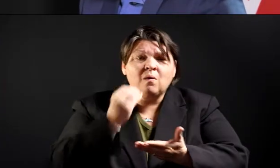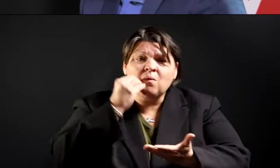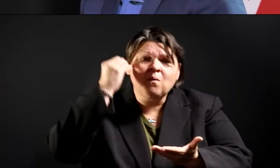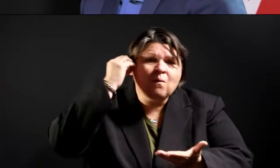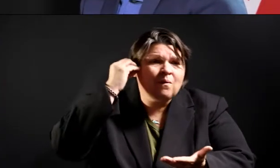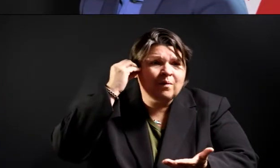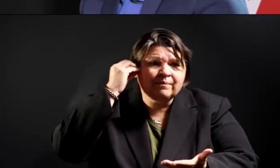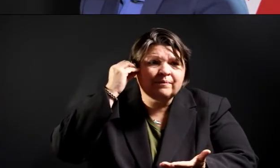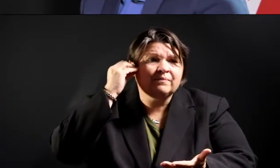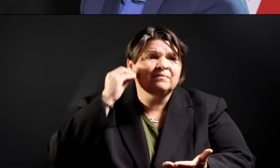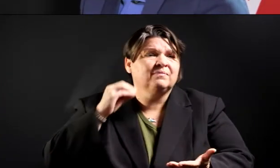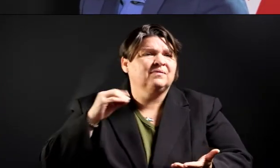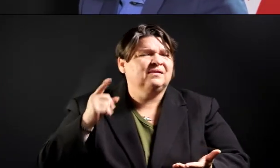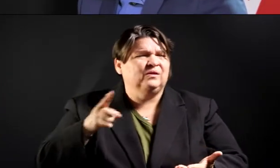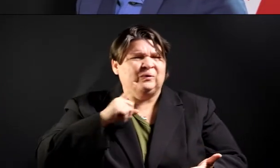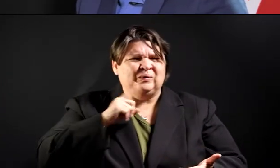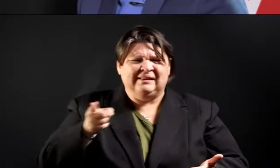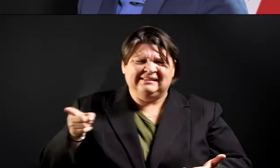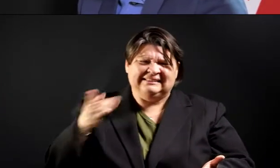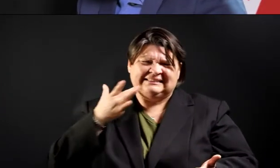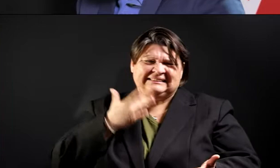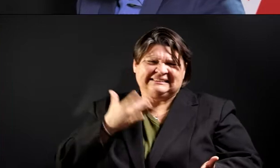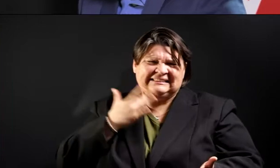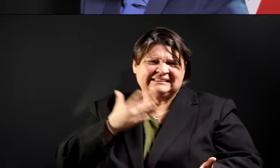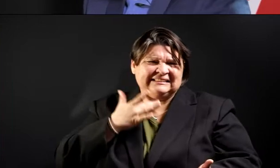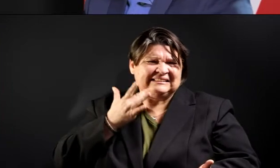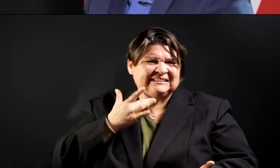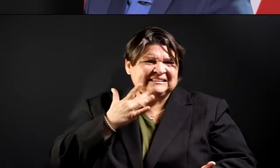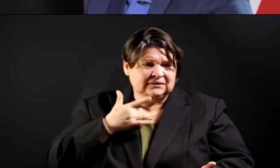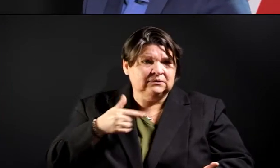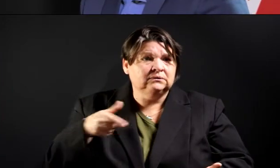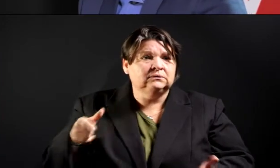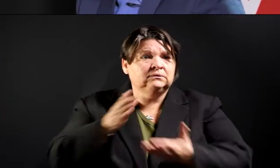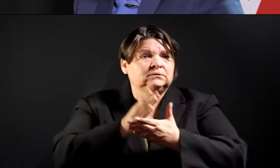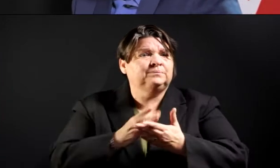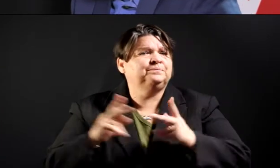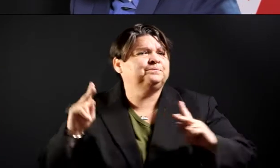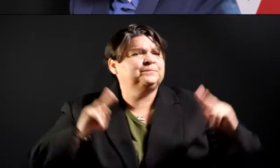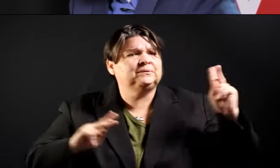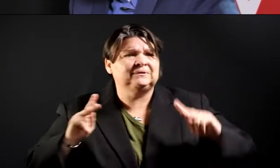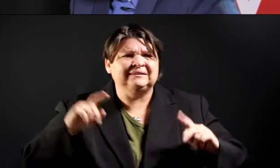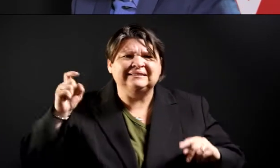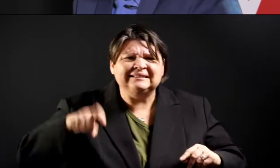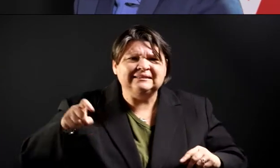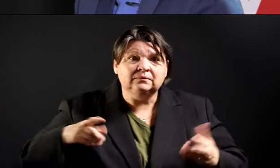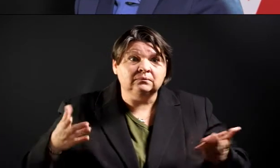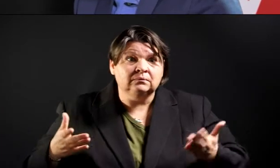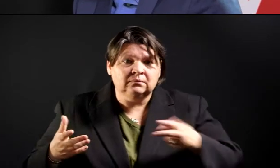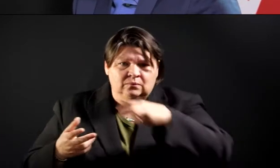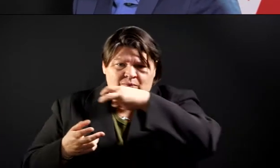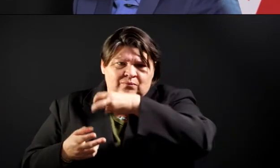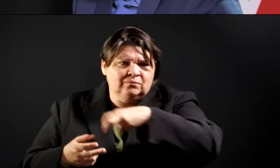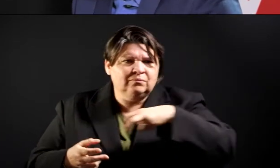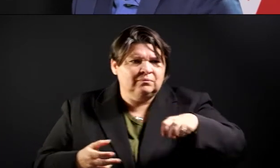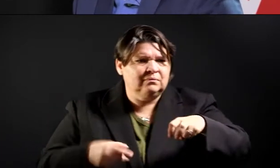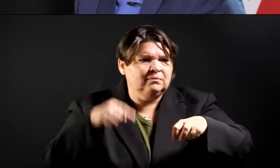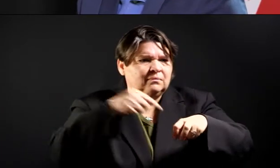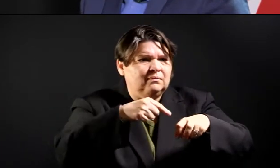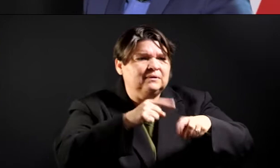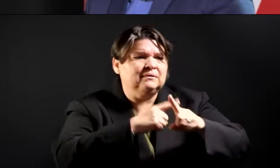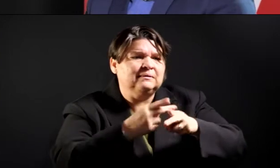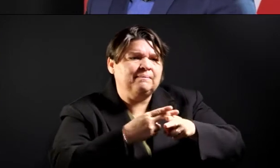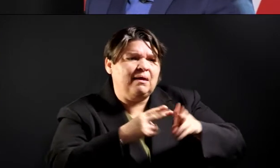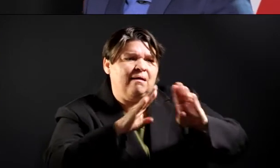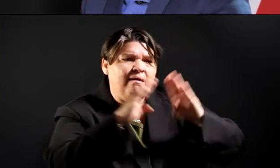that our transitional and permanent housing folks that live there have a very